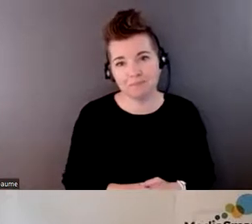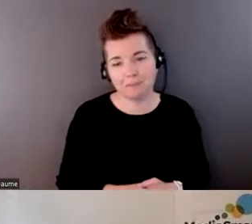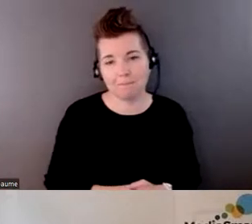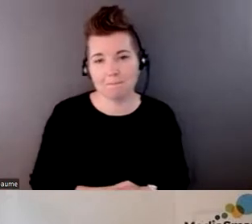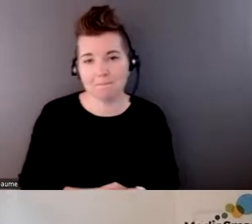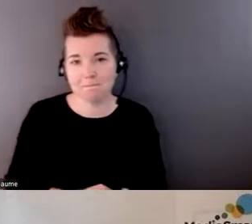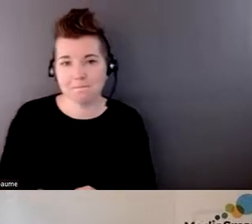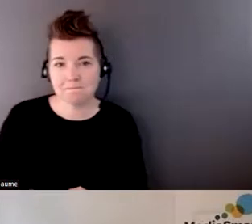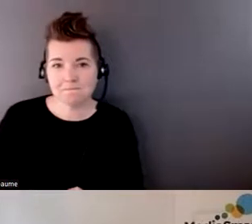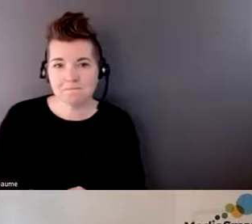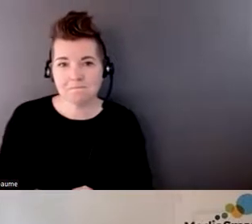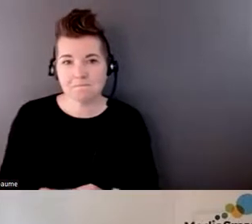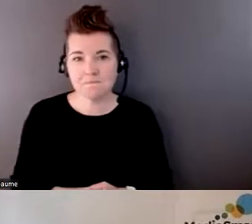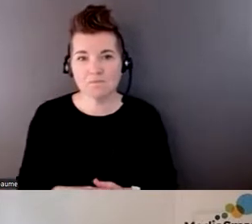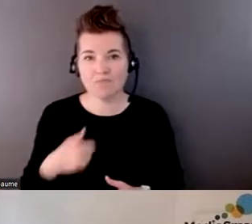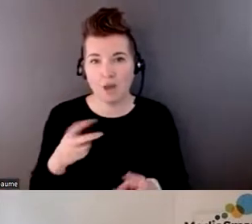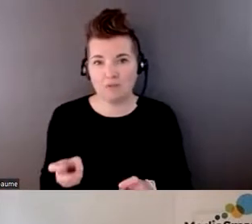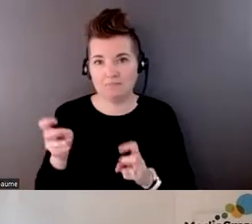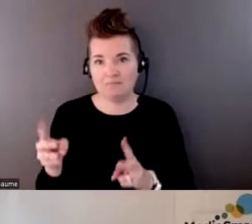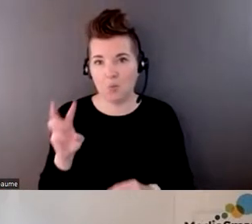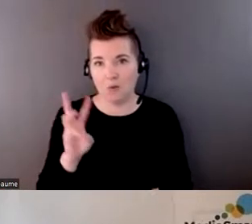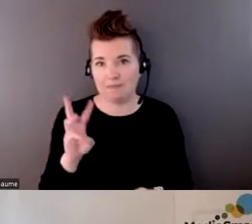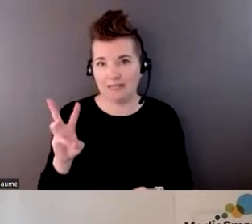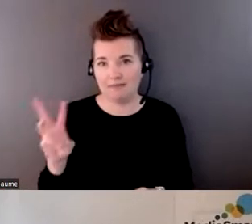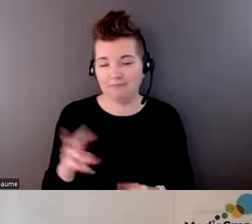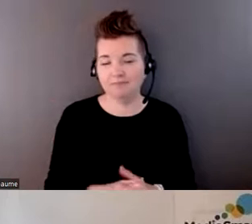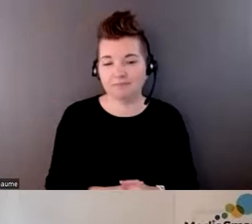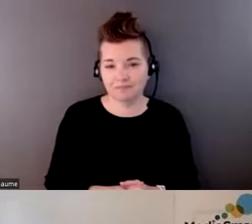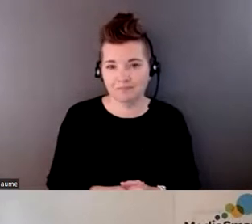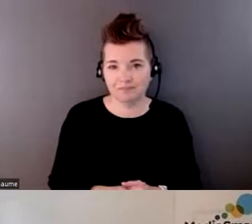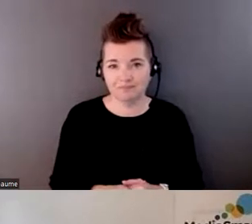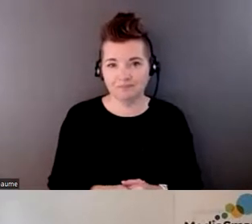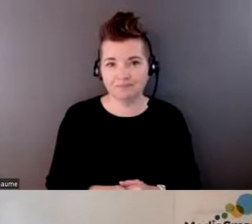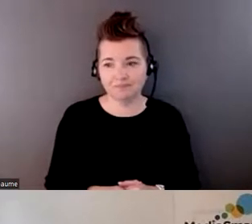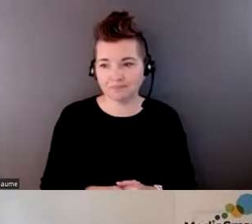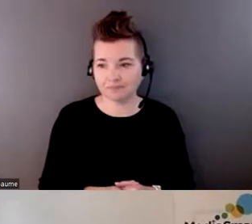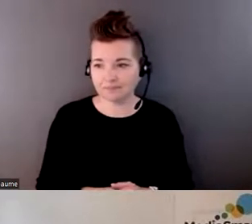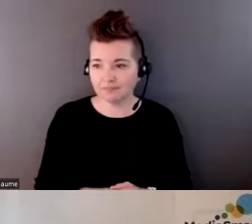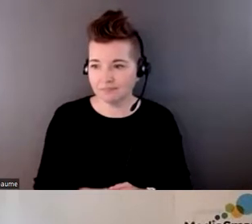I can put the, uh, the website in the, in the chat box. I'll just look, go for, look for it.